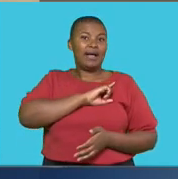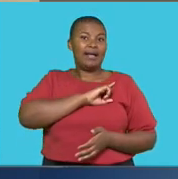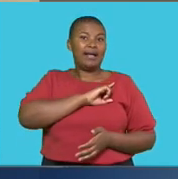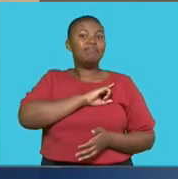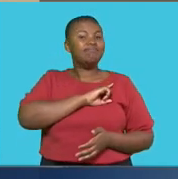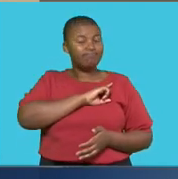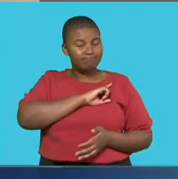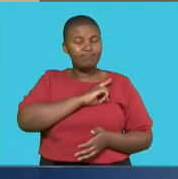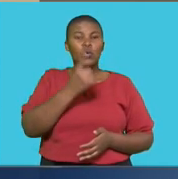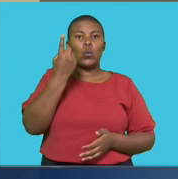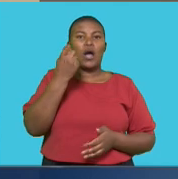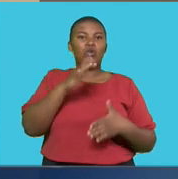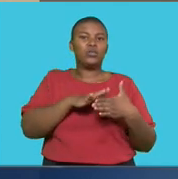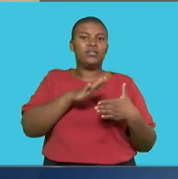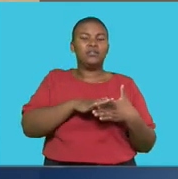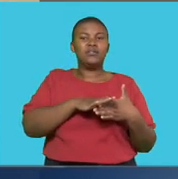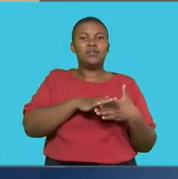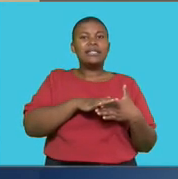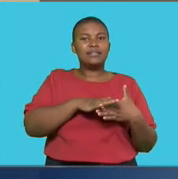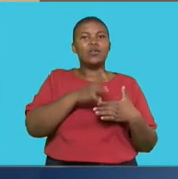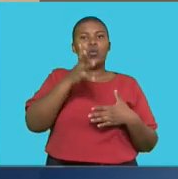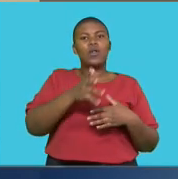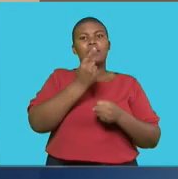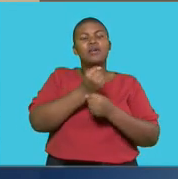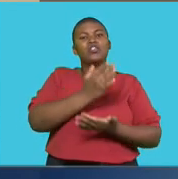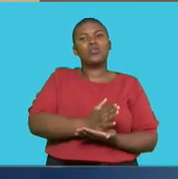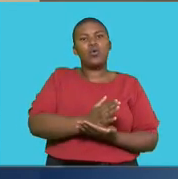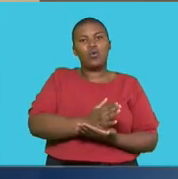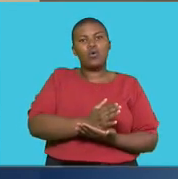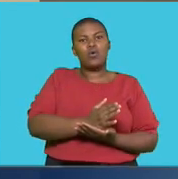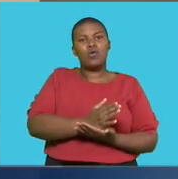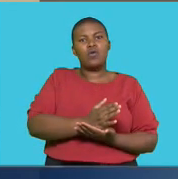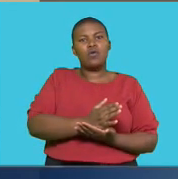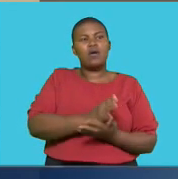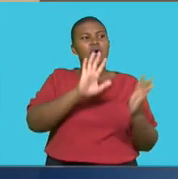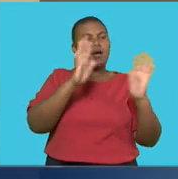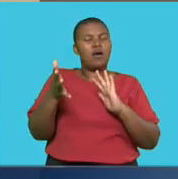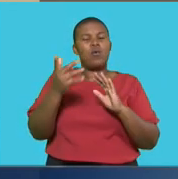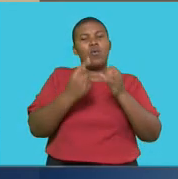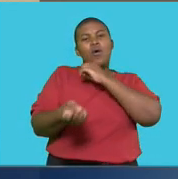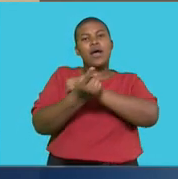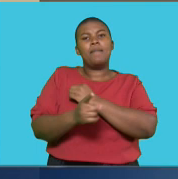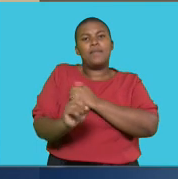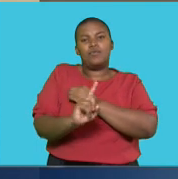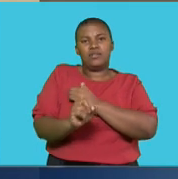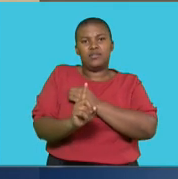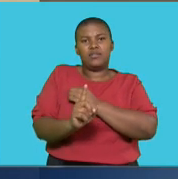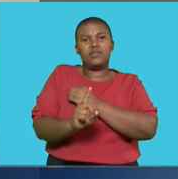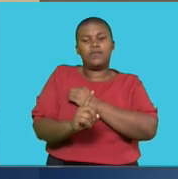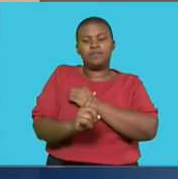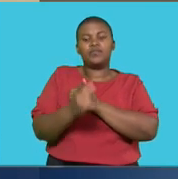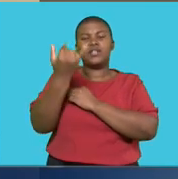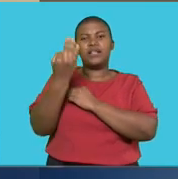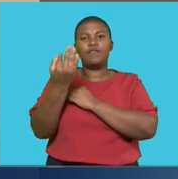of reasons. One of those reasons is that it will ensure reliability. What tends to happen when one